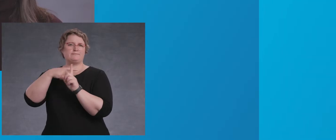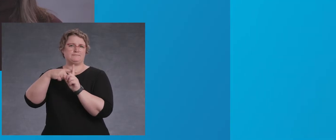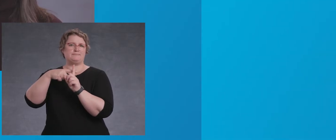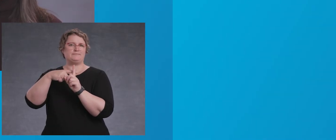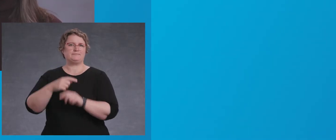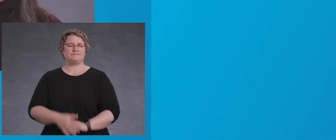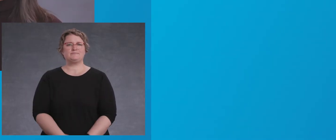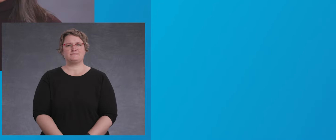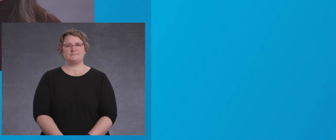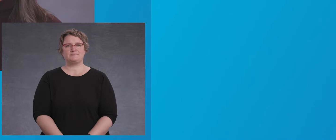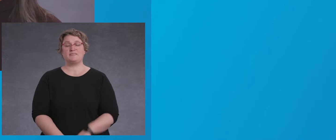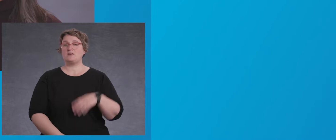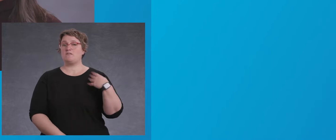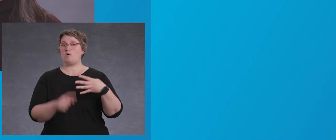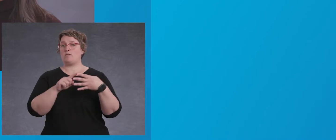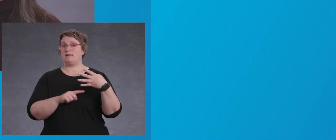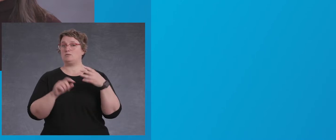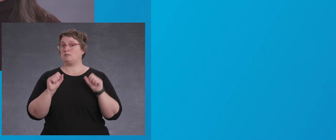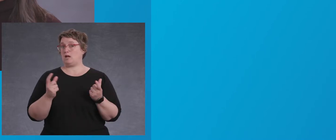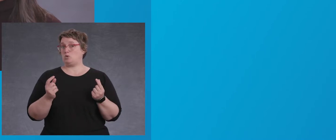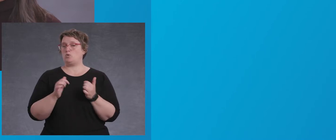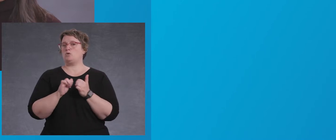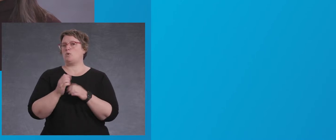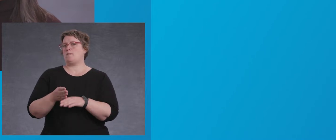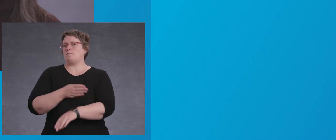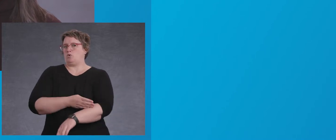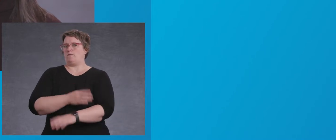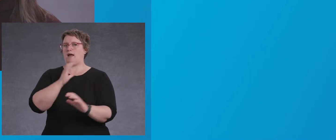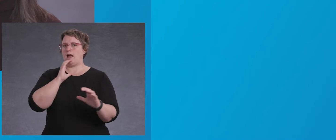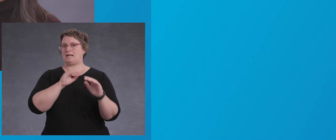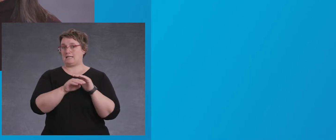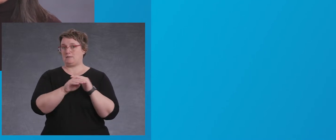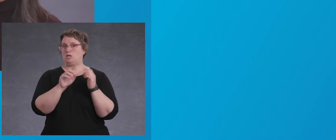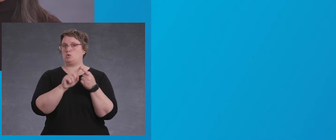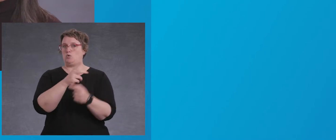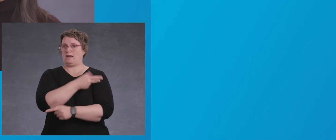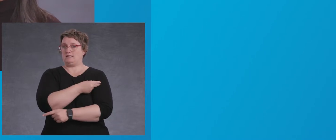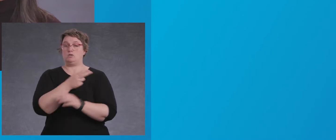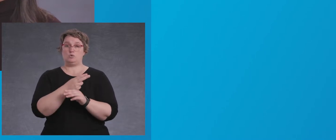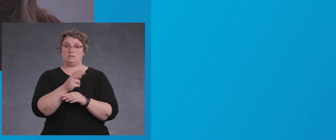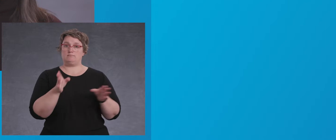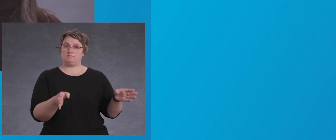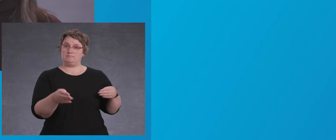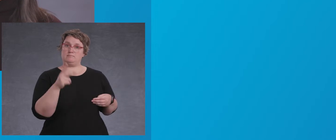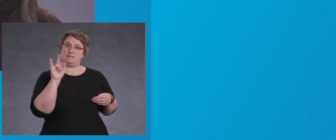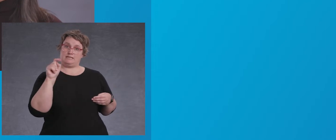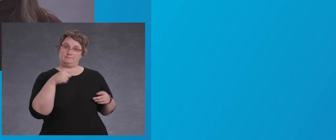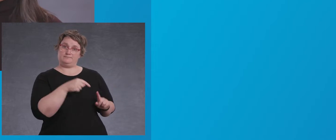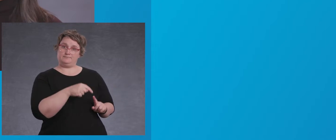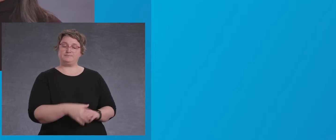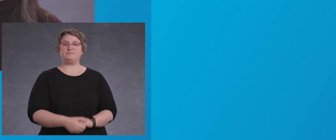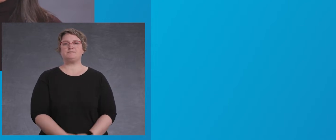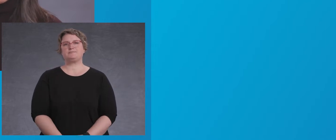There are four main things you can do to improve accessibility to vaccines using your kit. First,